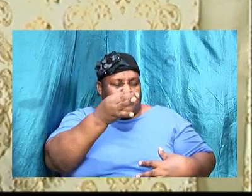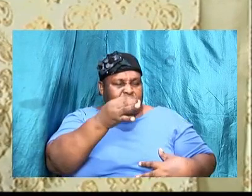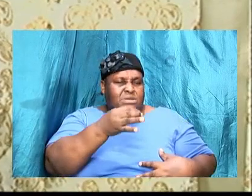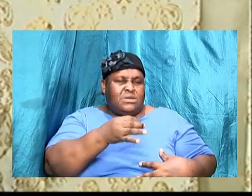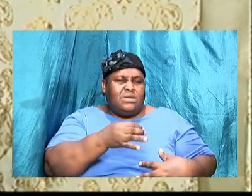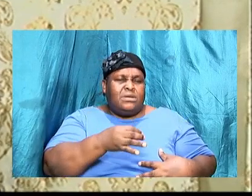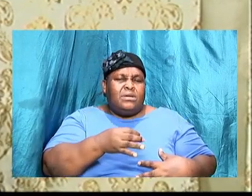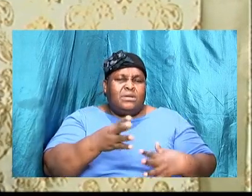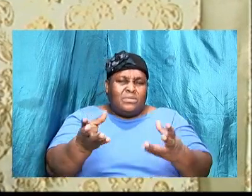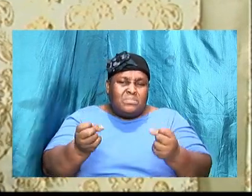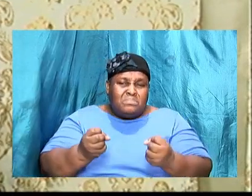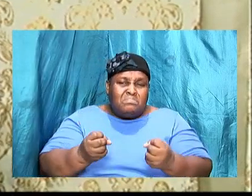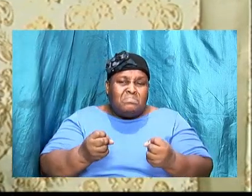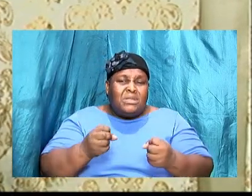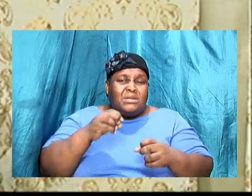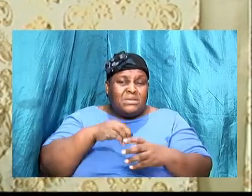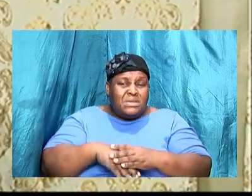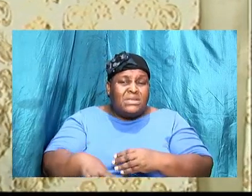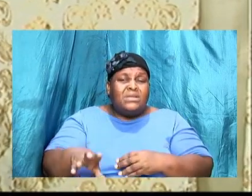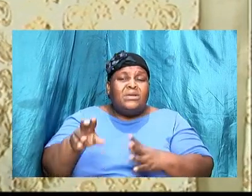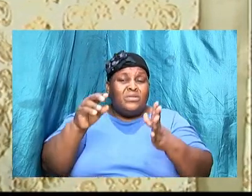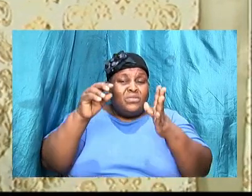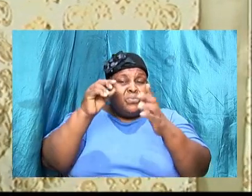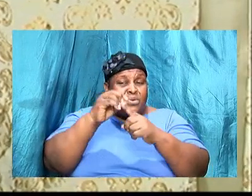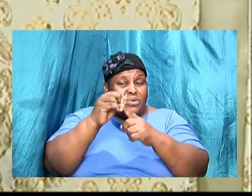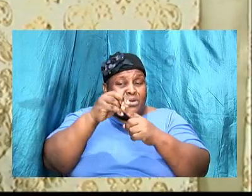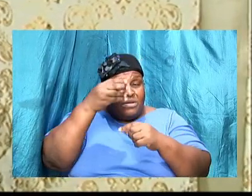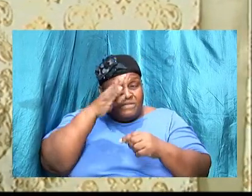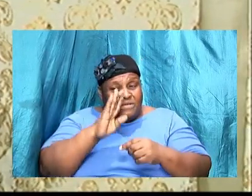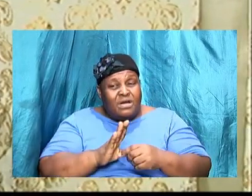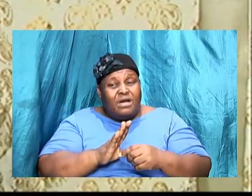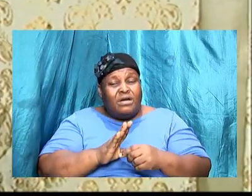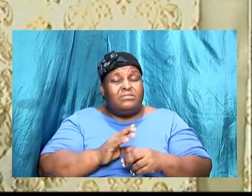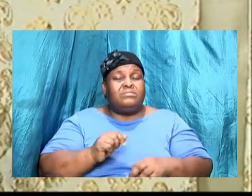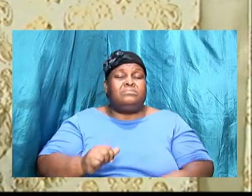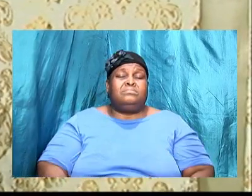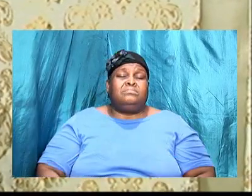aligned with the word of God, God put those desires in our spirit.